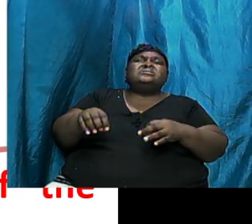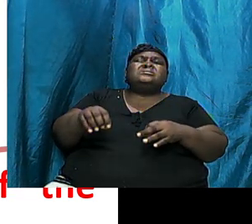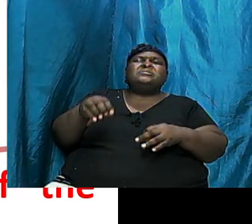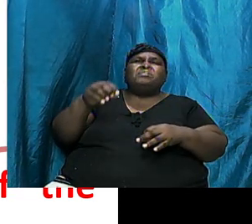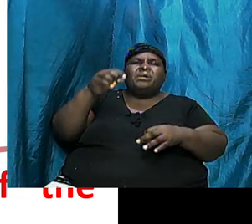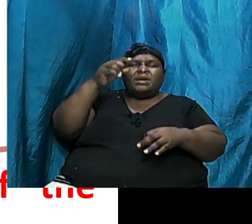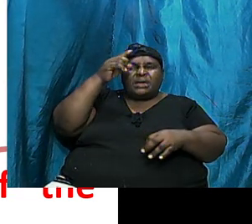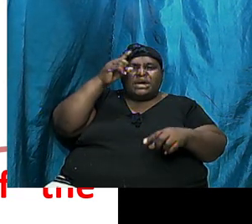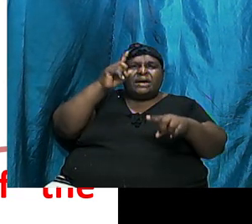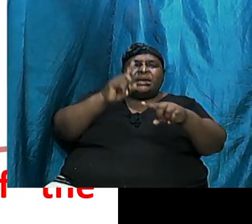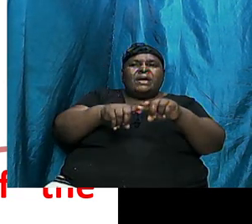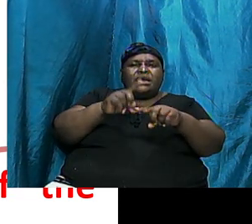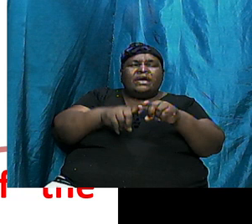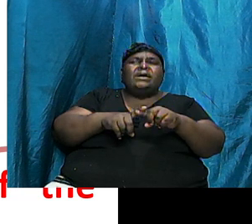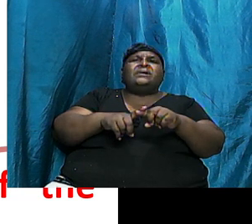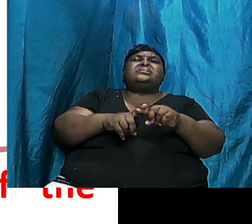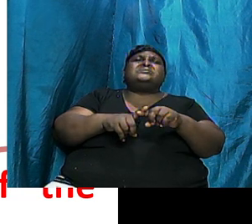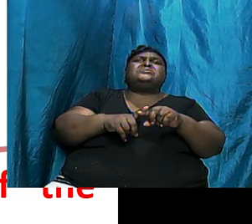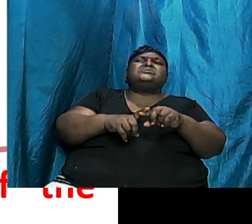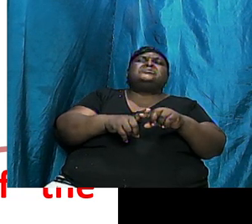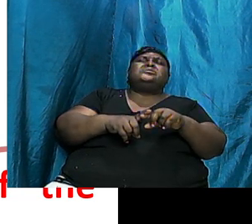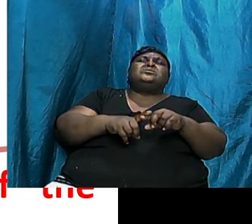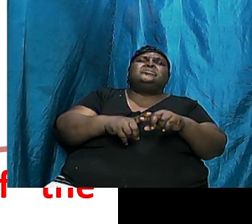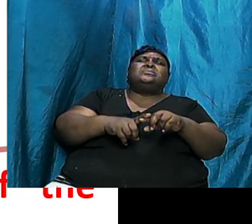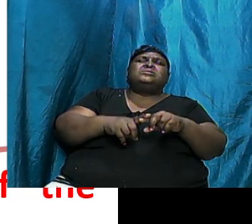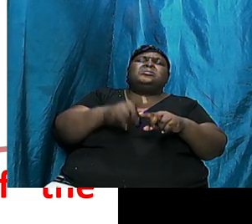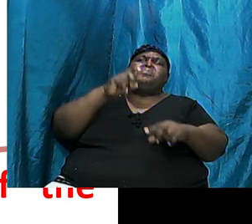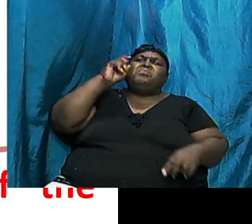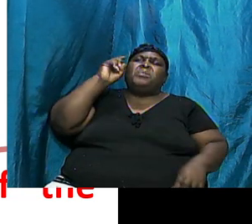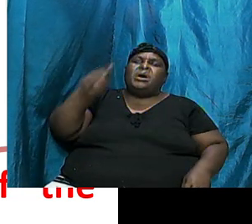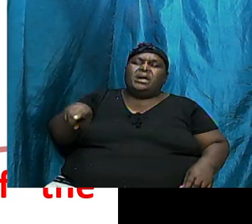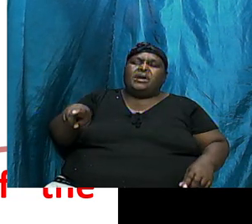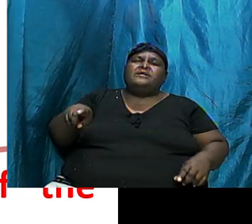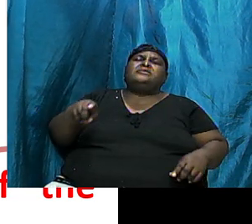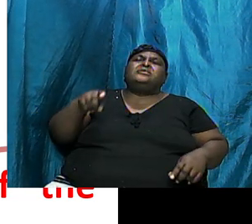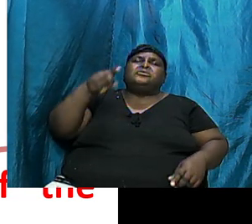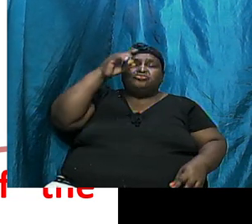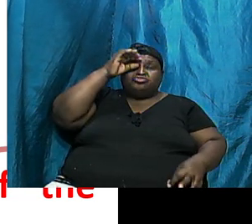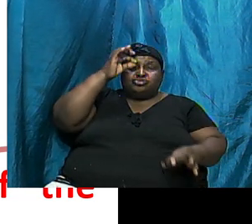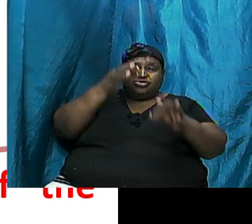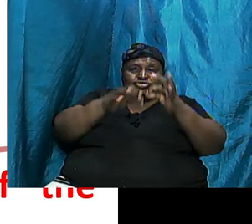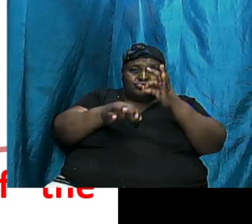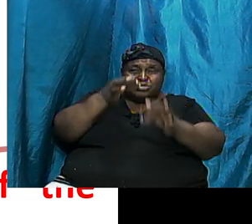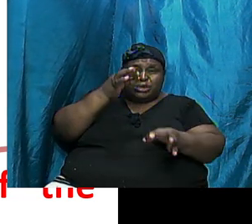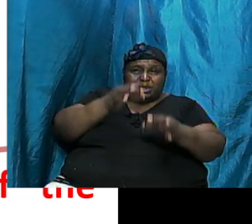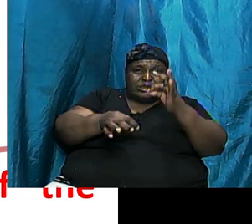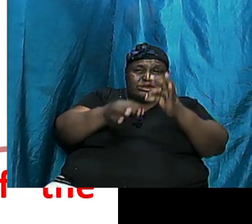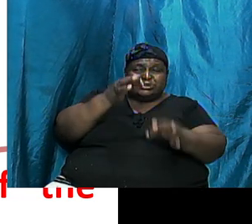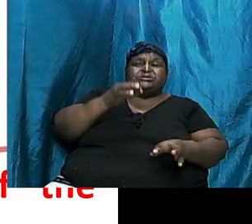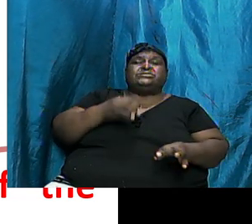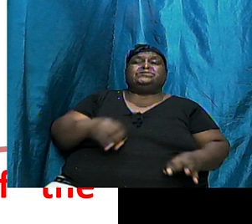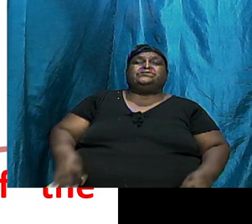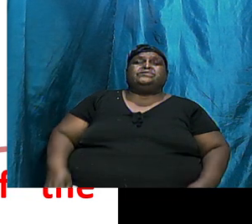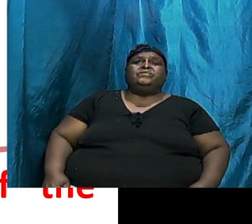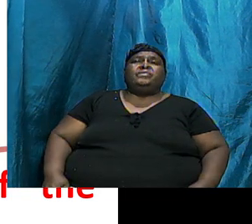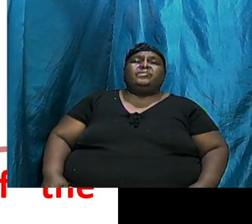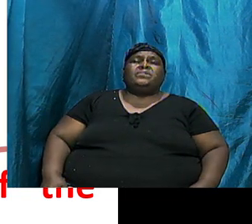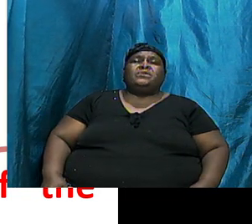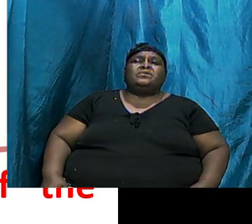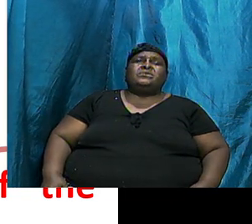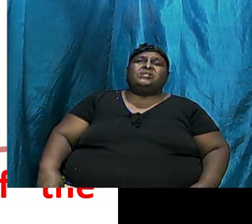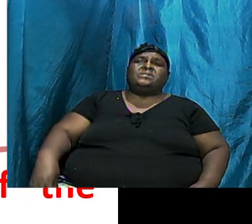judgment. So remember now, at this time, it was the descendants of Cain. It was the descendants